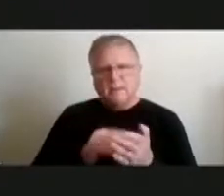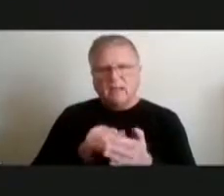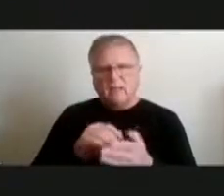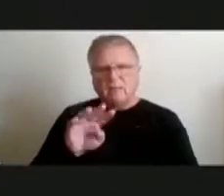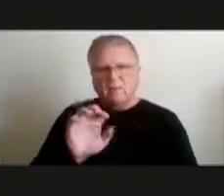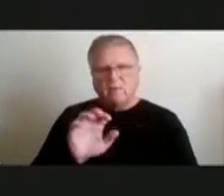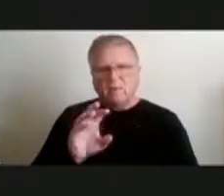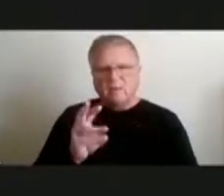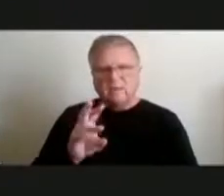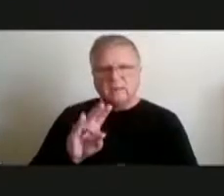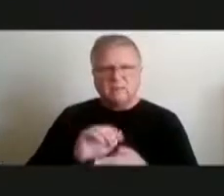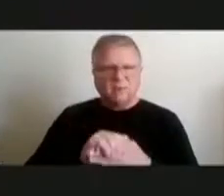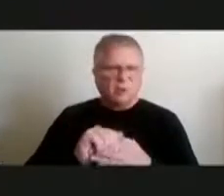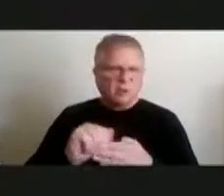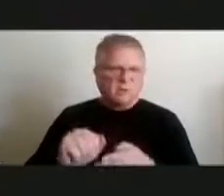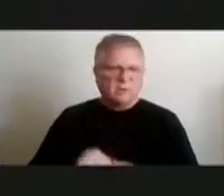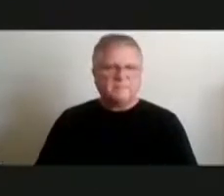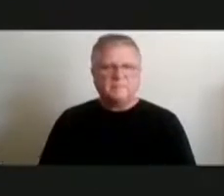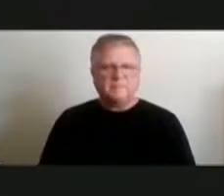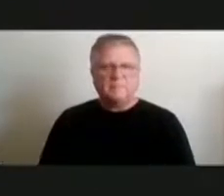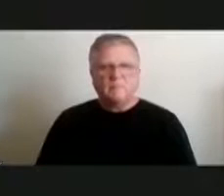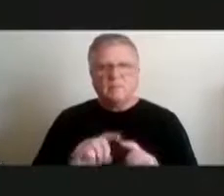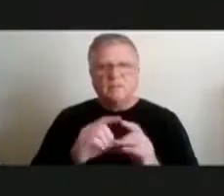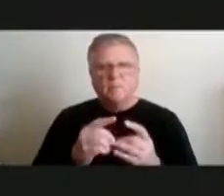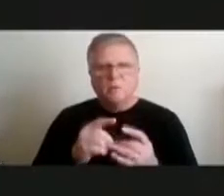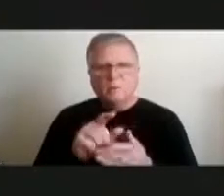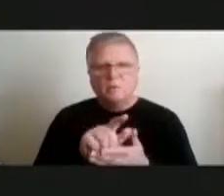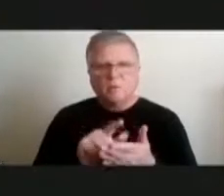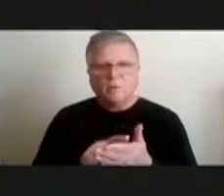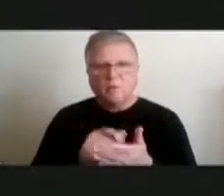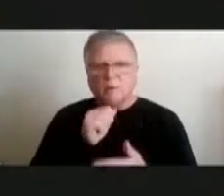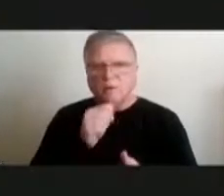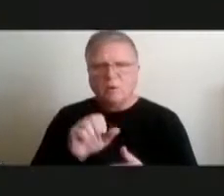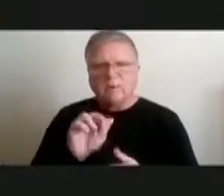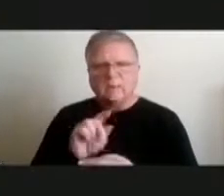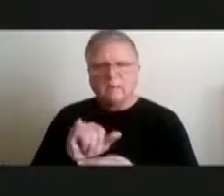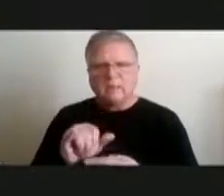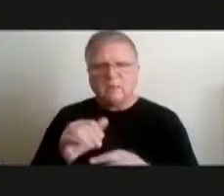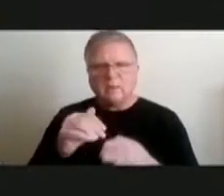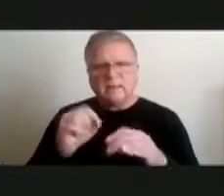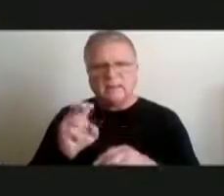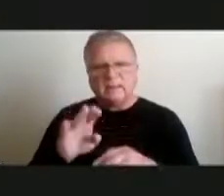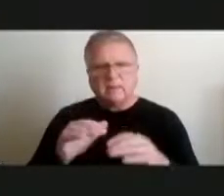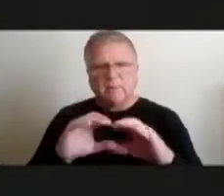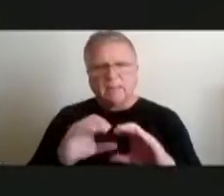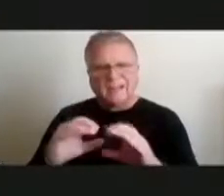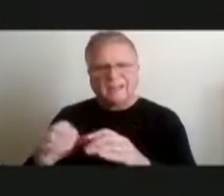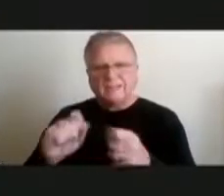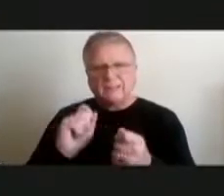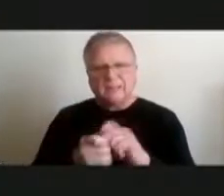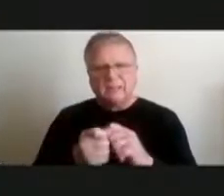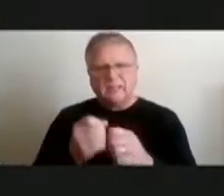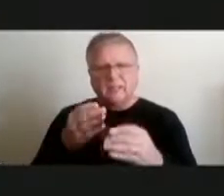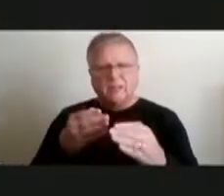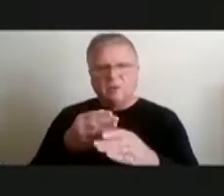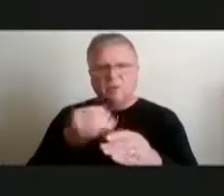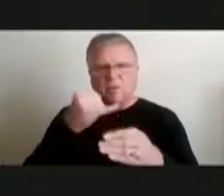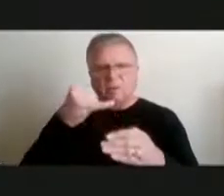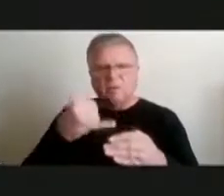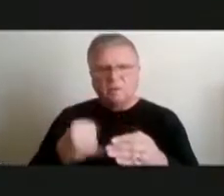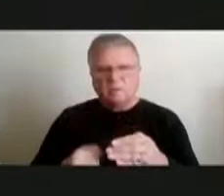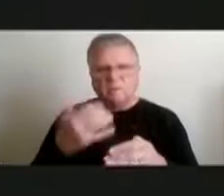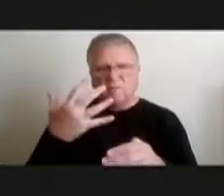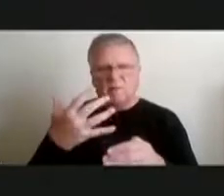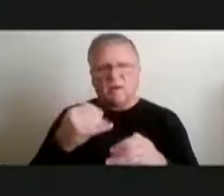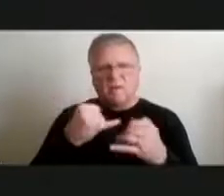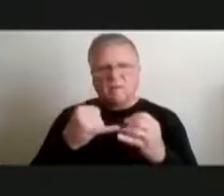uh department of law non-salary subclass has changed across five line items for net increase of four hundred